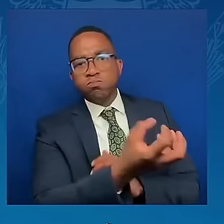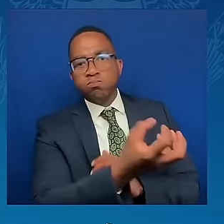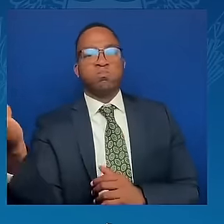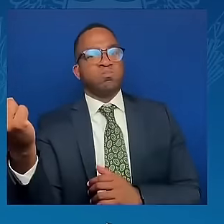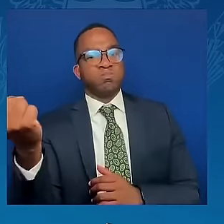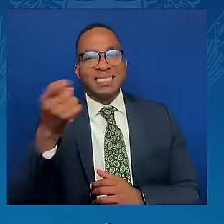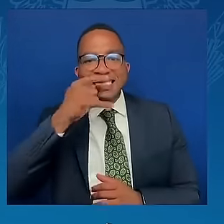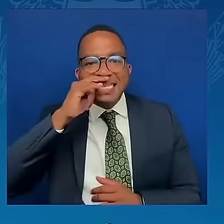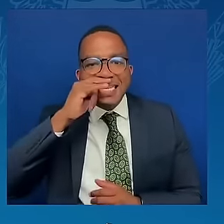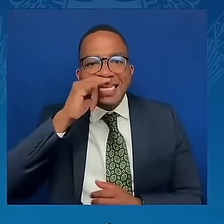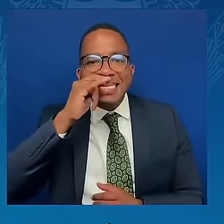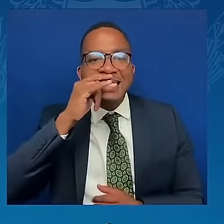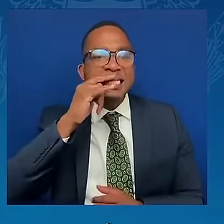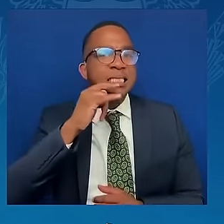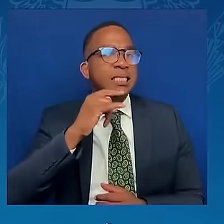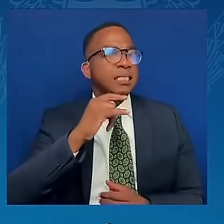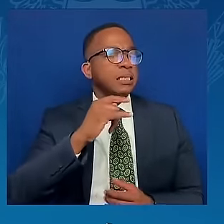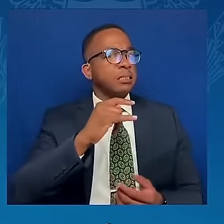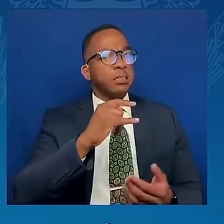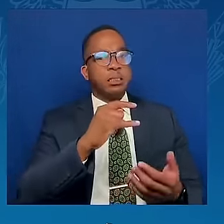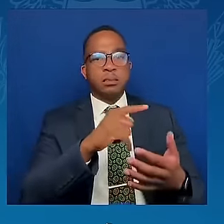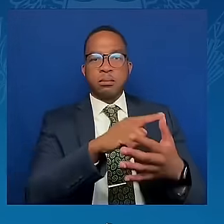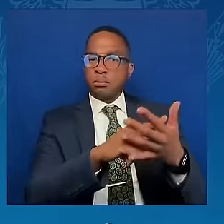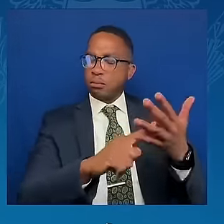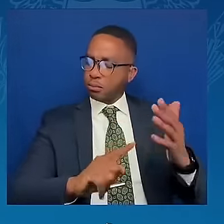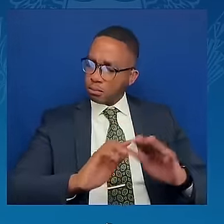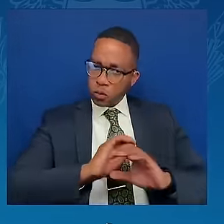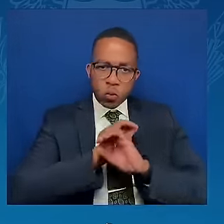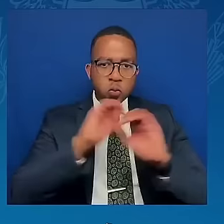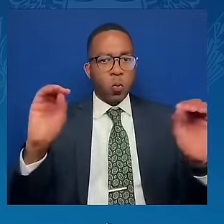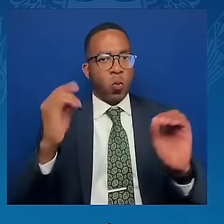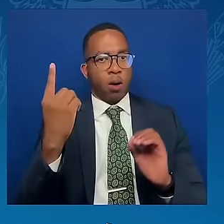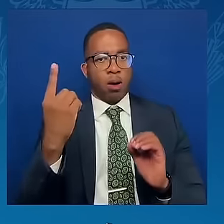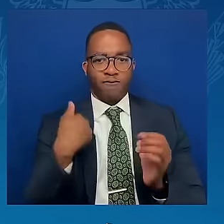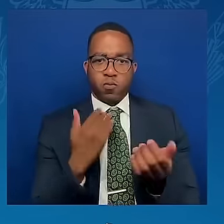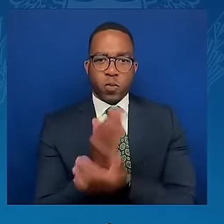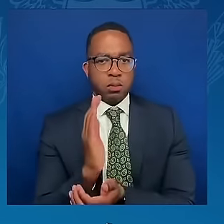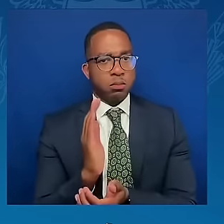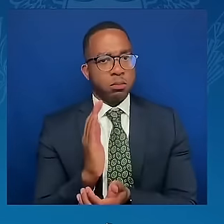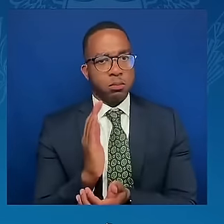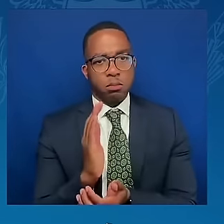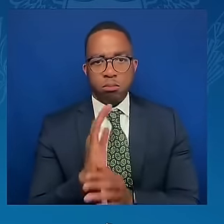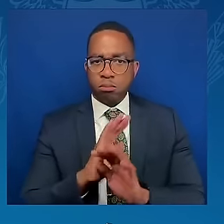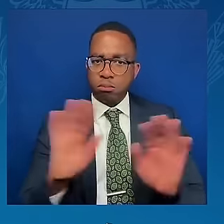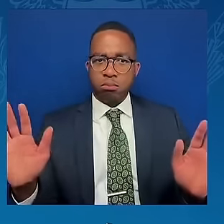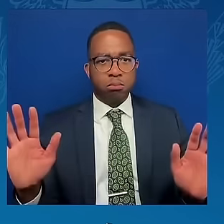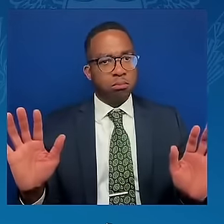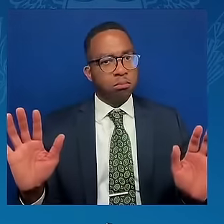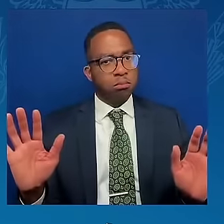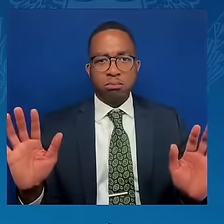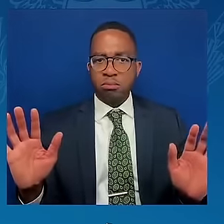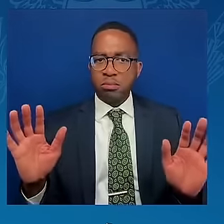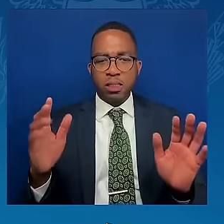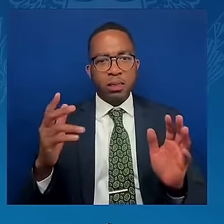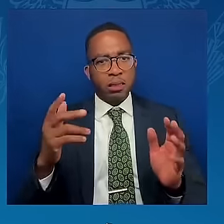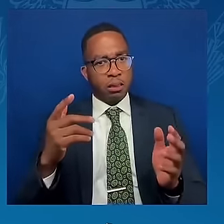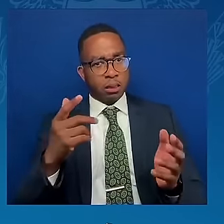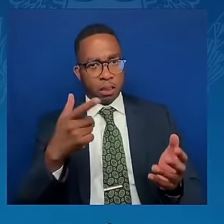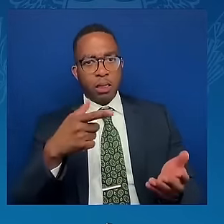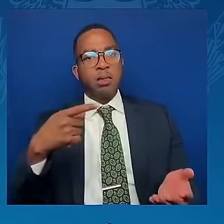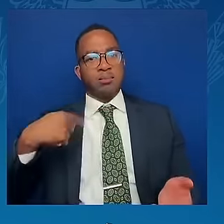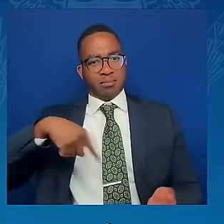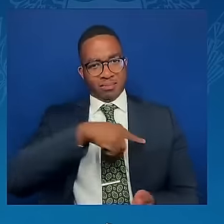No one had the right to undermine peace. We are able to ensure the effectiveness of such principles.